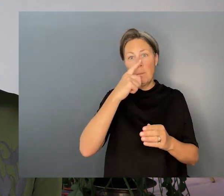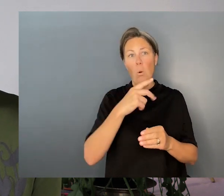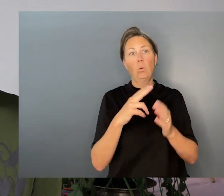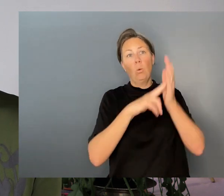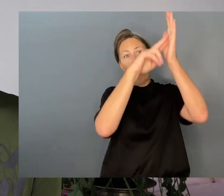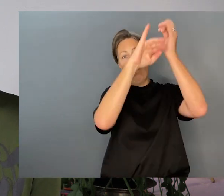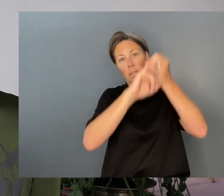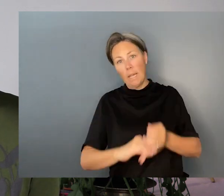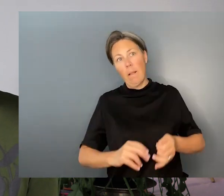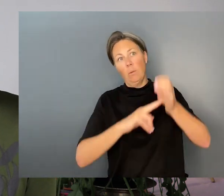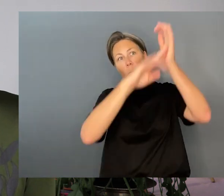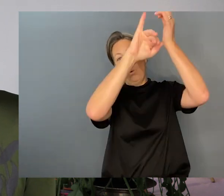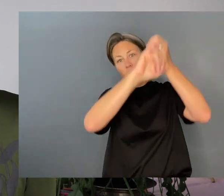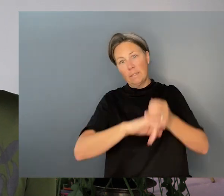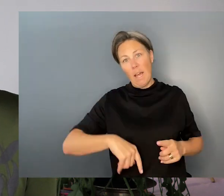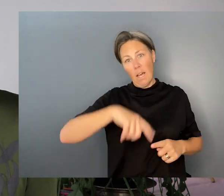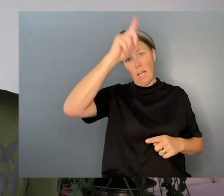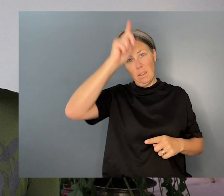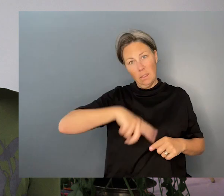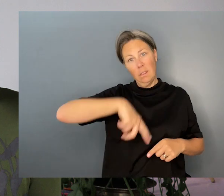swamps and hills for thousands of years.